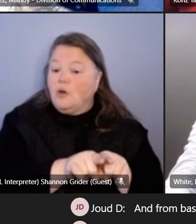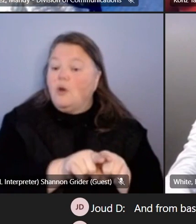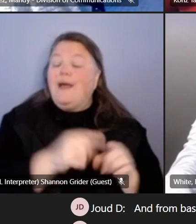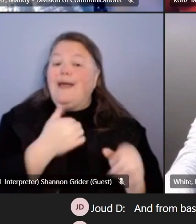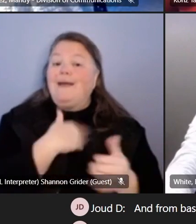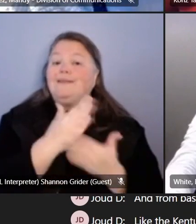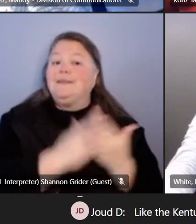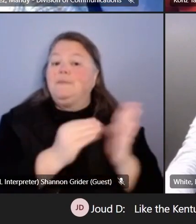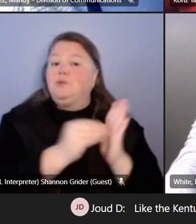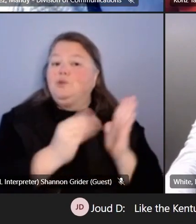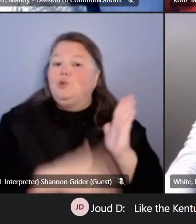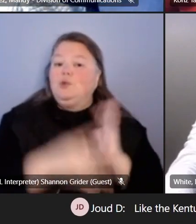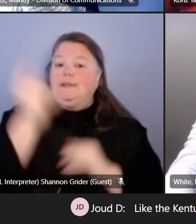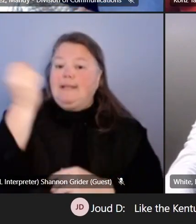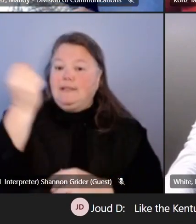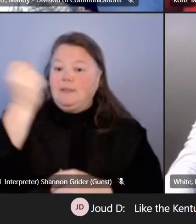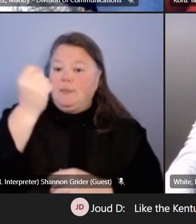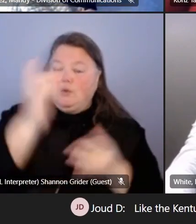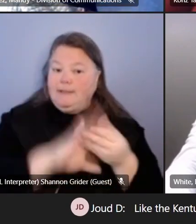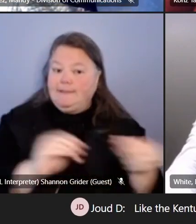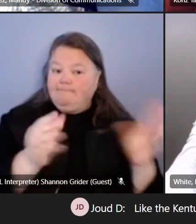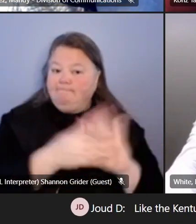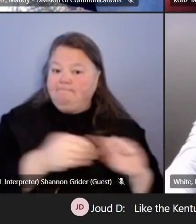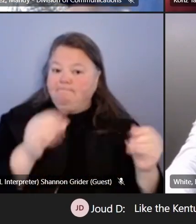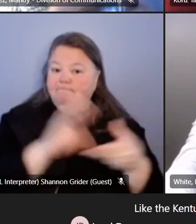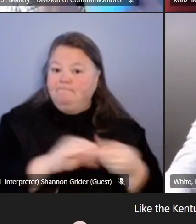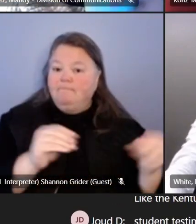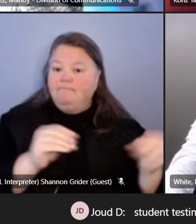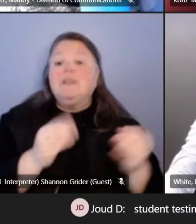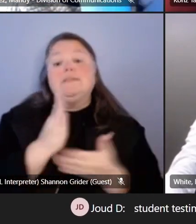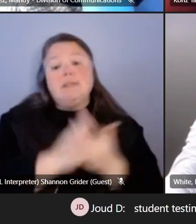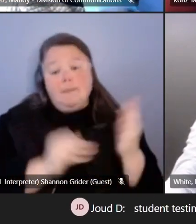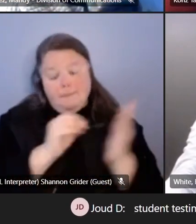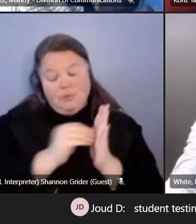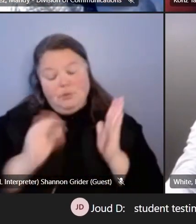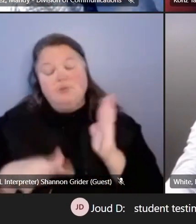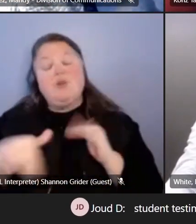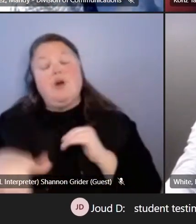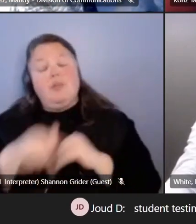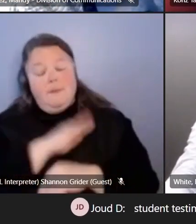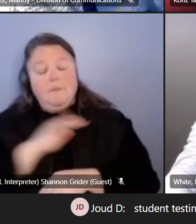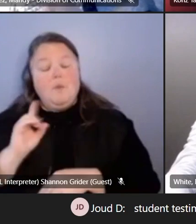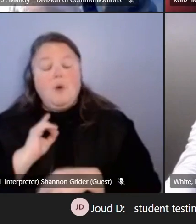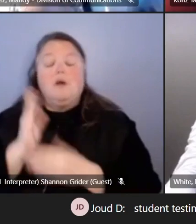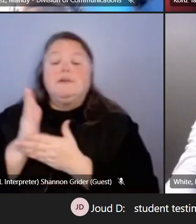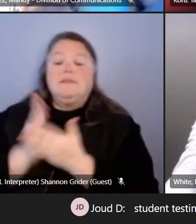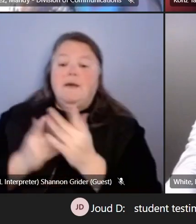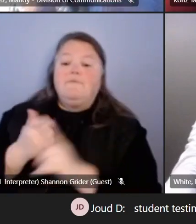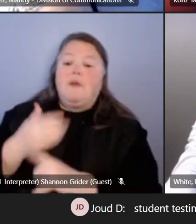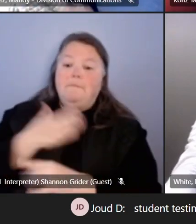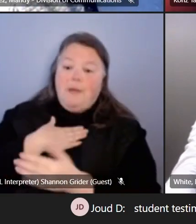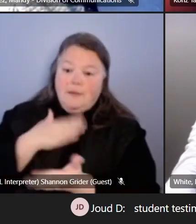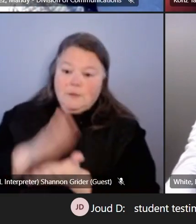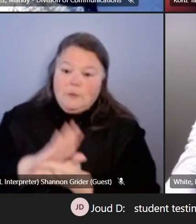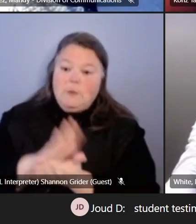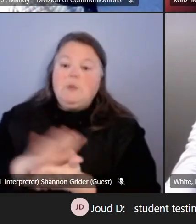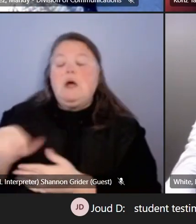some student testimonies and those some students were on this board and some were from my school and others